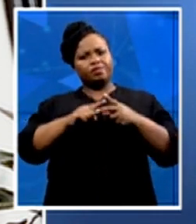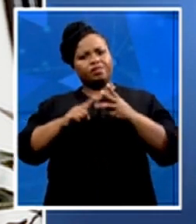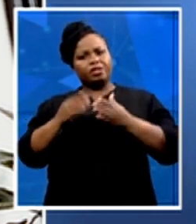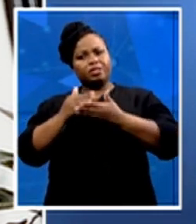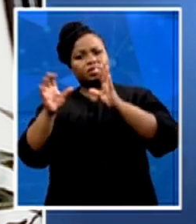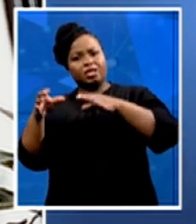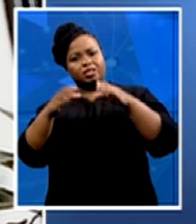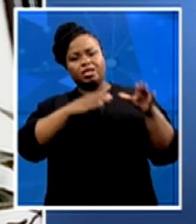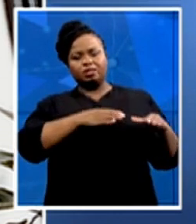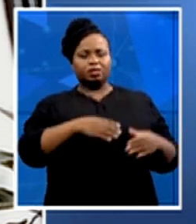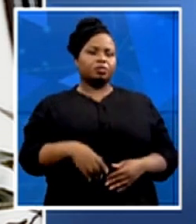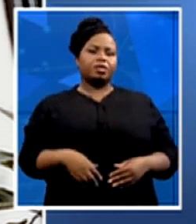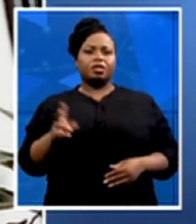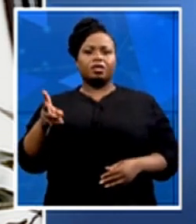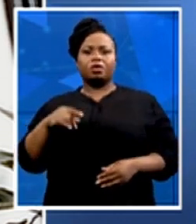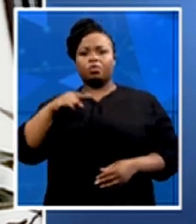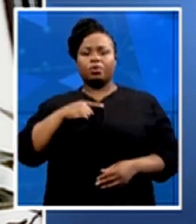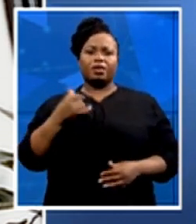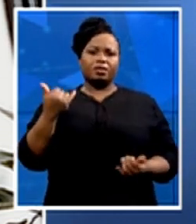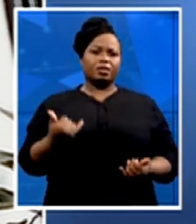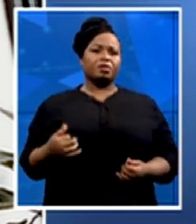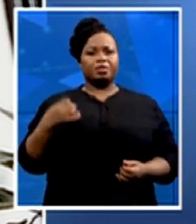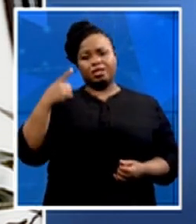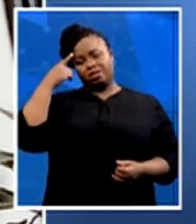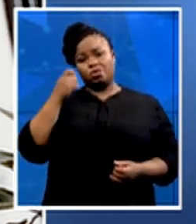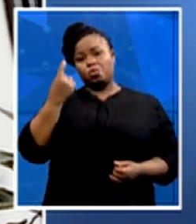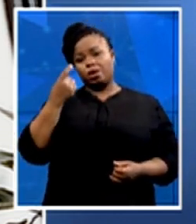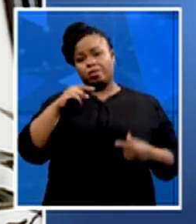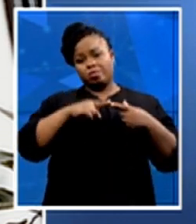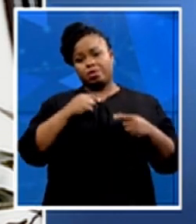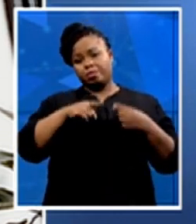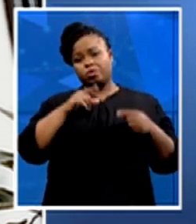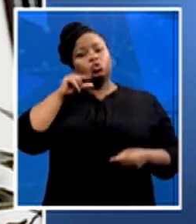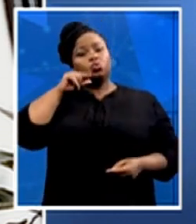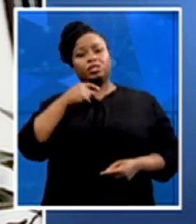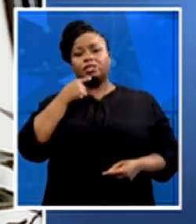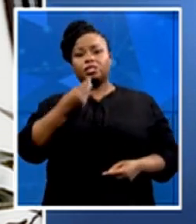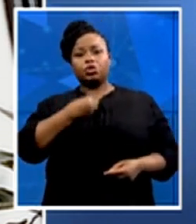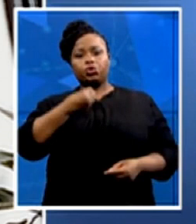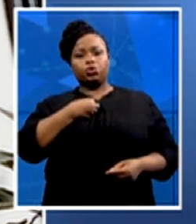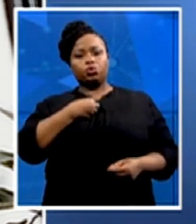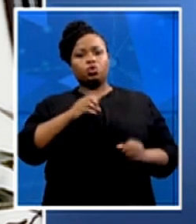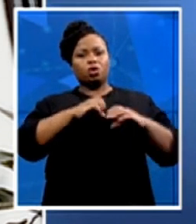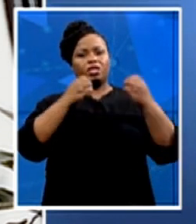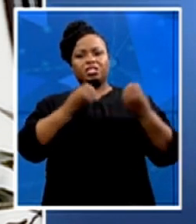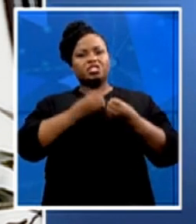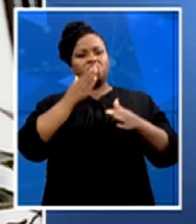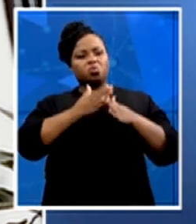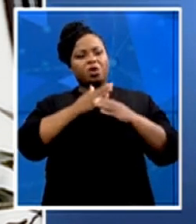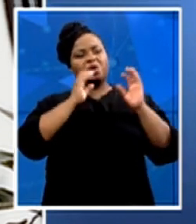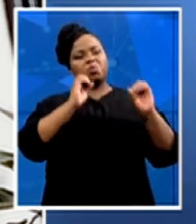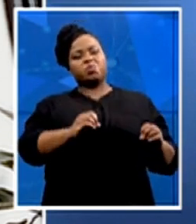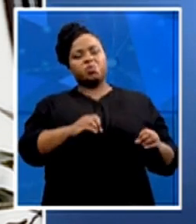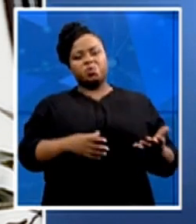that is being made in one of the tweets about youth organizations not being seen or not being relevant is definitely